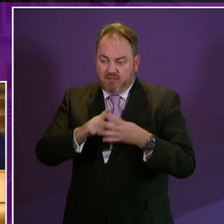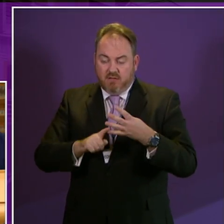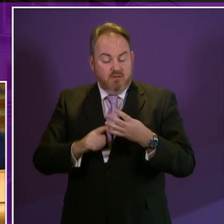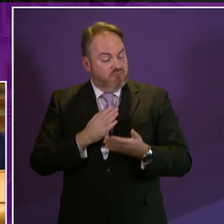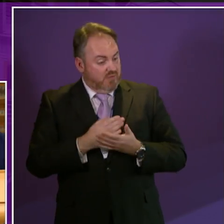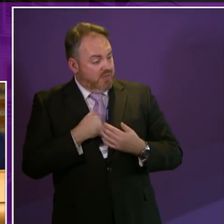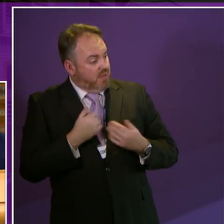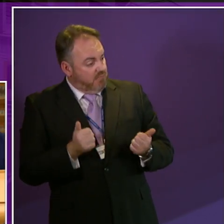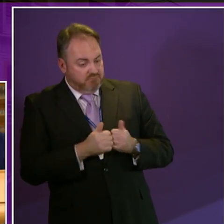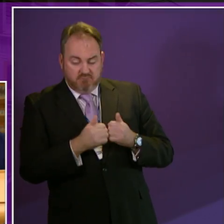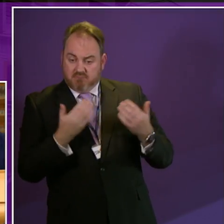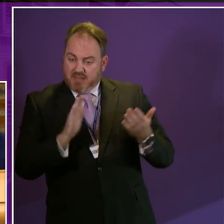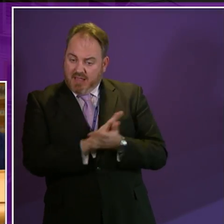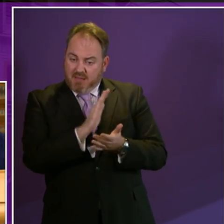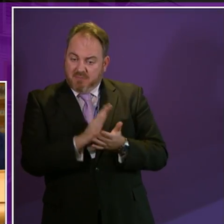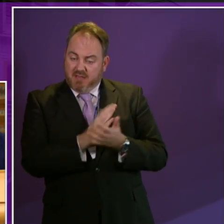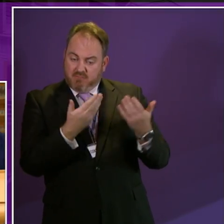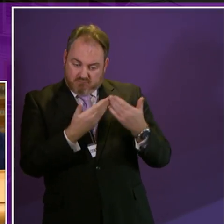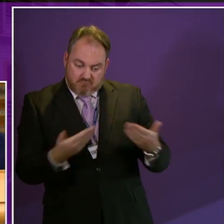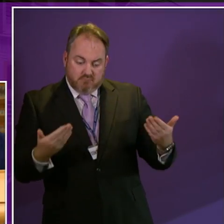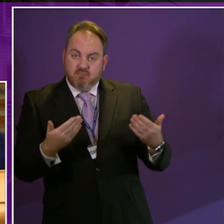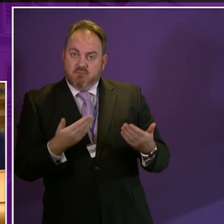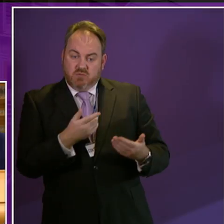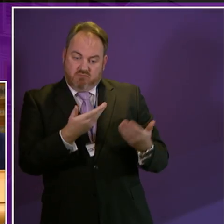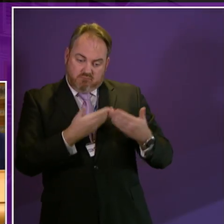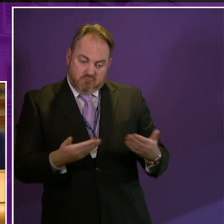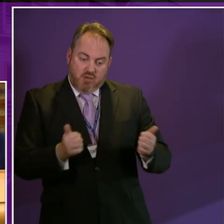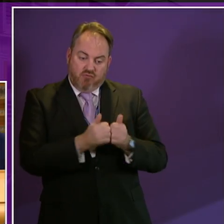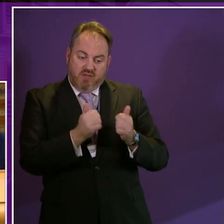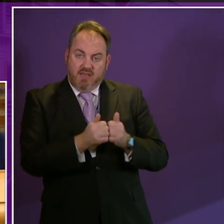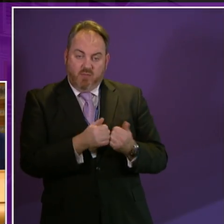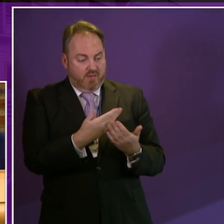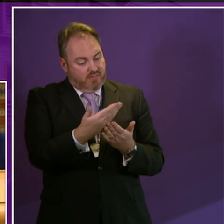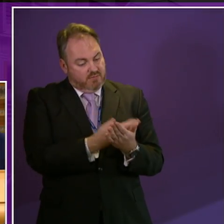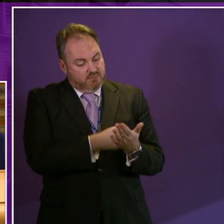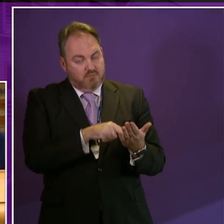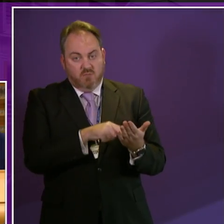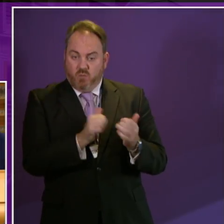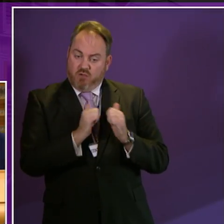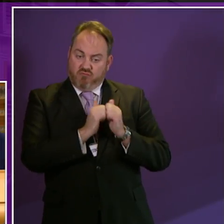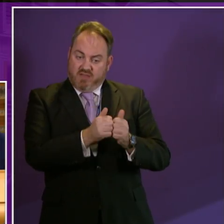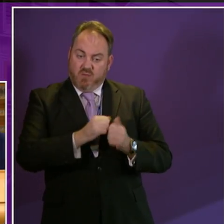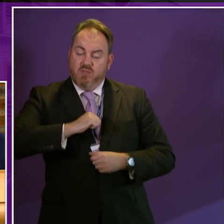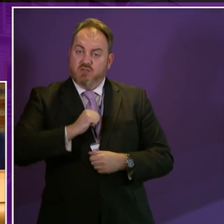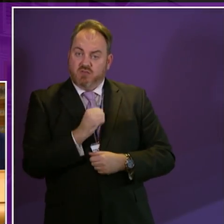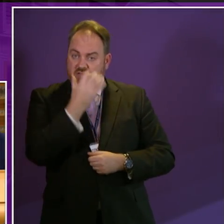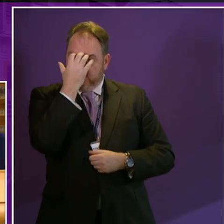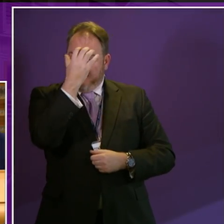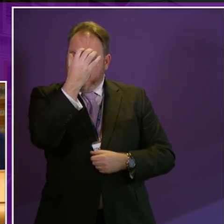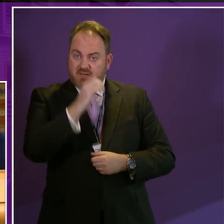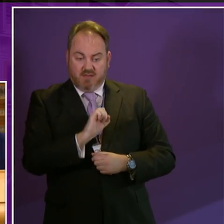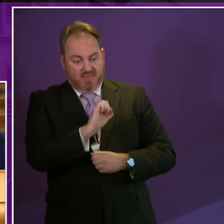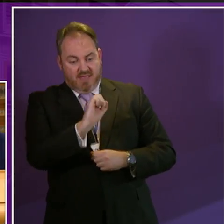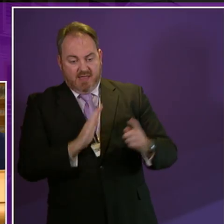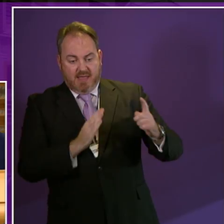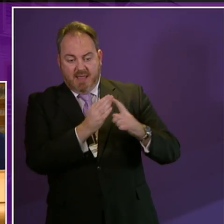welcome the Scottish Government's fairer Scotland action plan for disabled people and we agree by and large with the Scottish Government's stated ambitions for